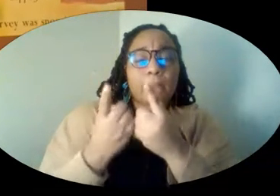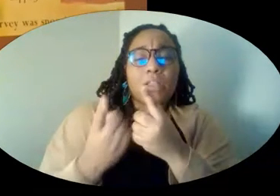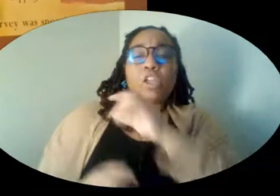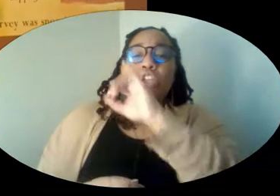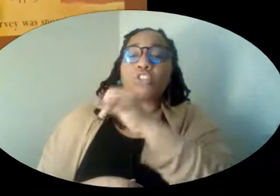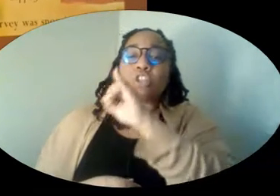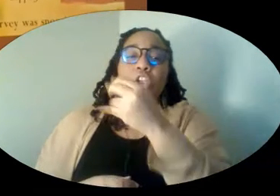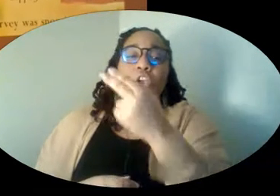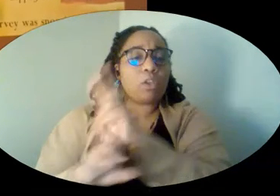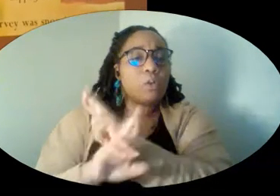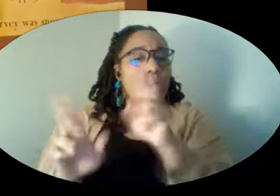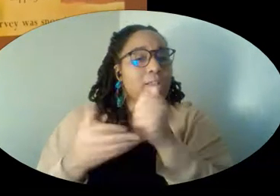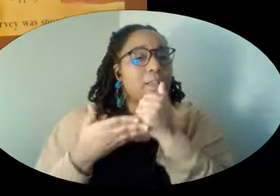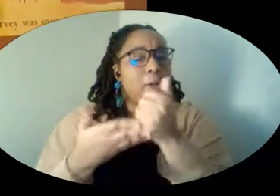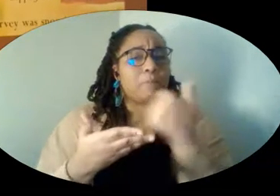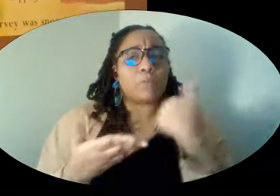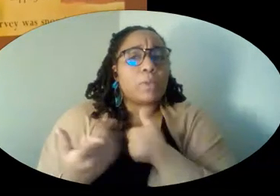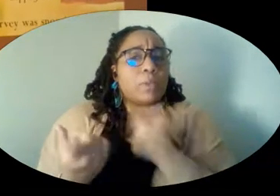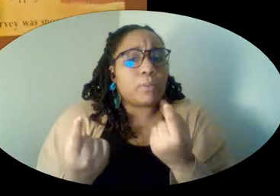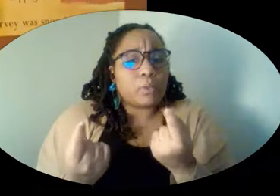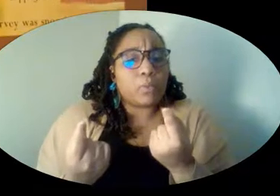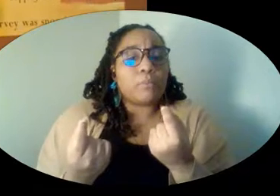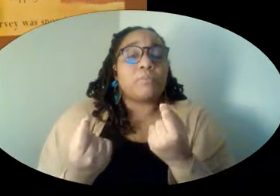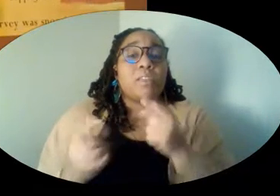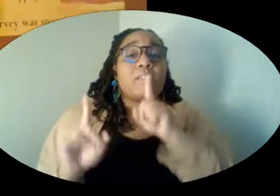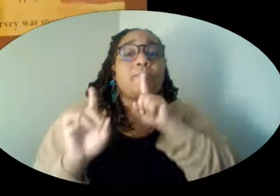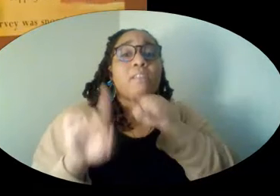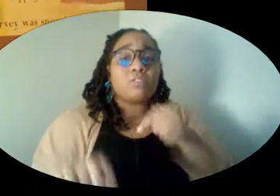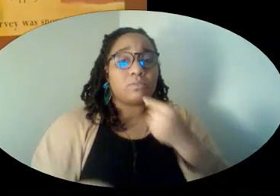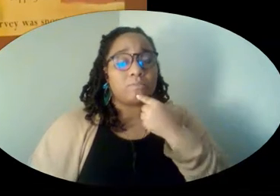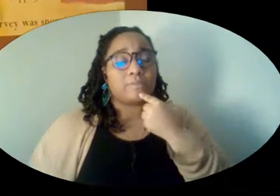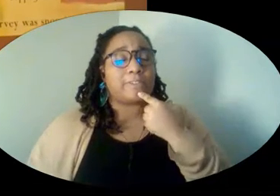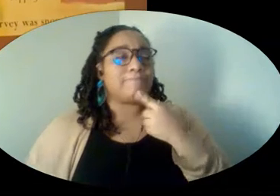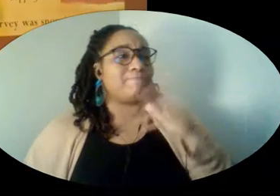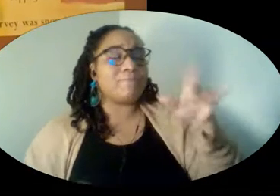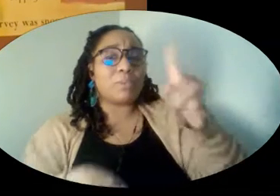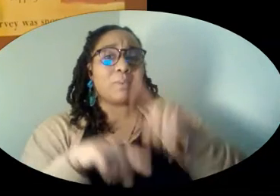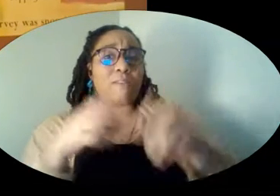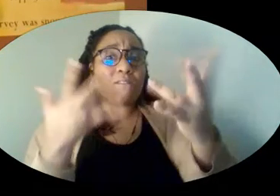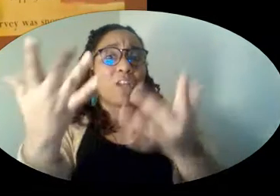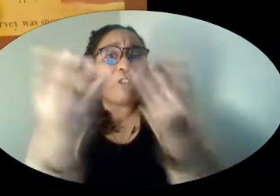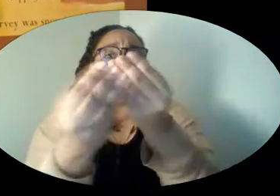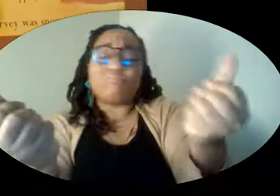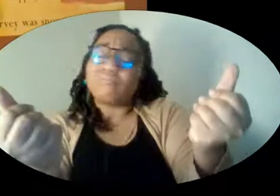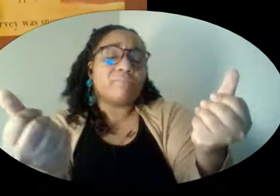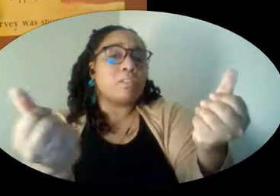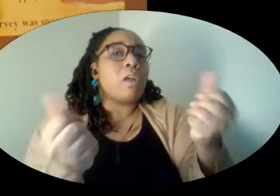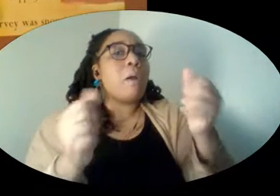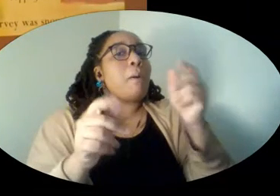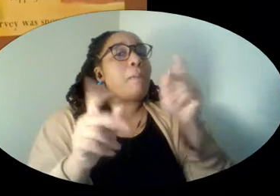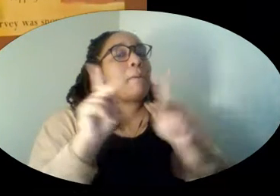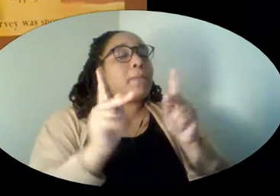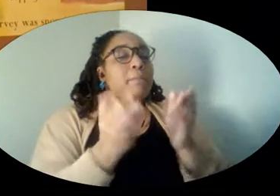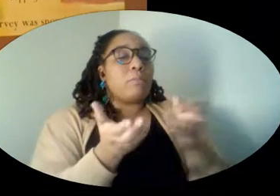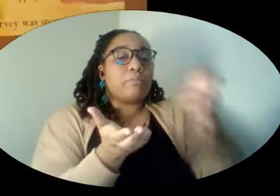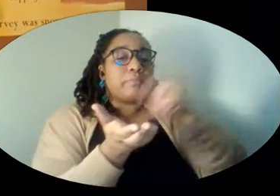John J. Harvey ready to help. How can we help? The answer came, You can't help fight the fire, but you can ferry people